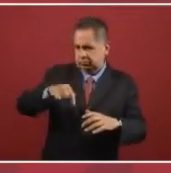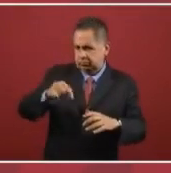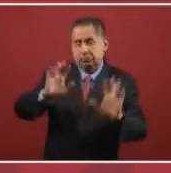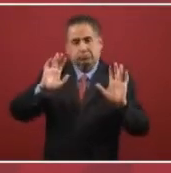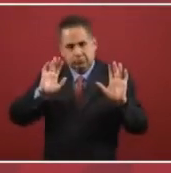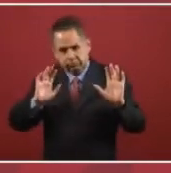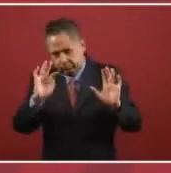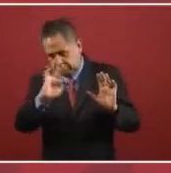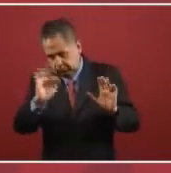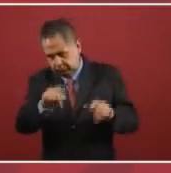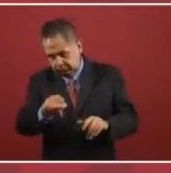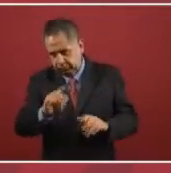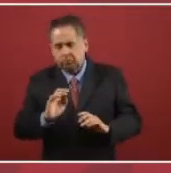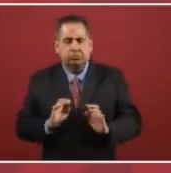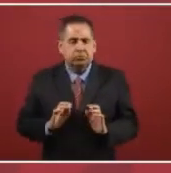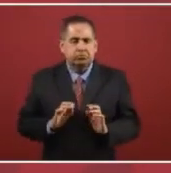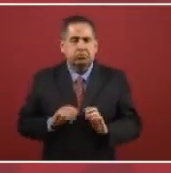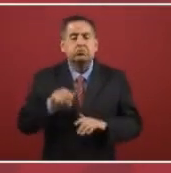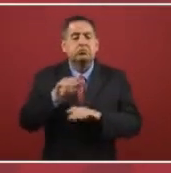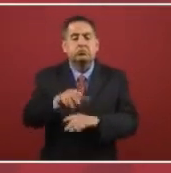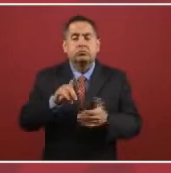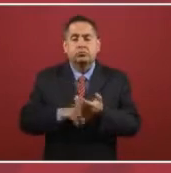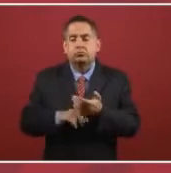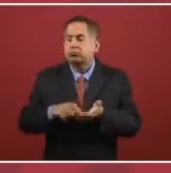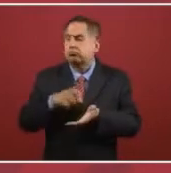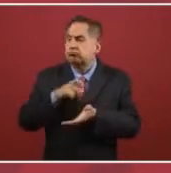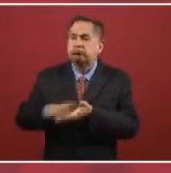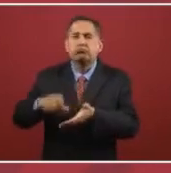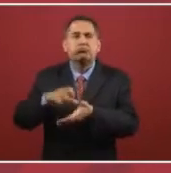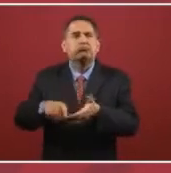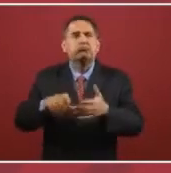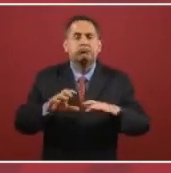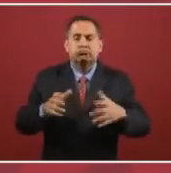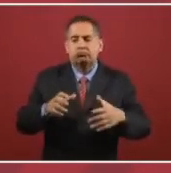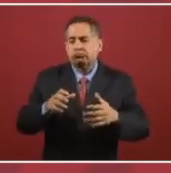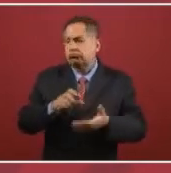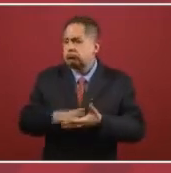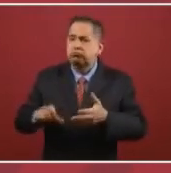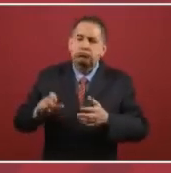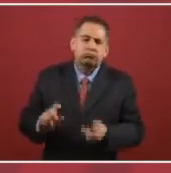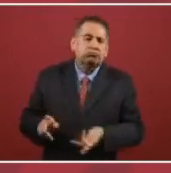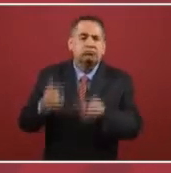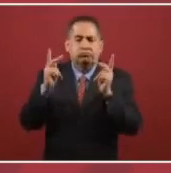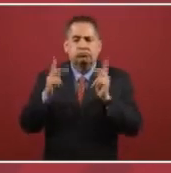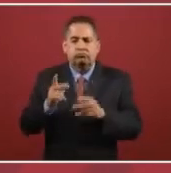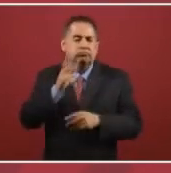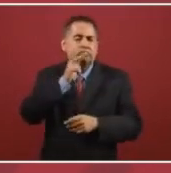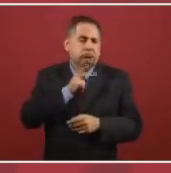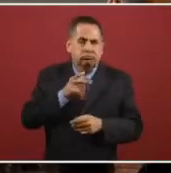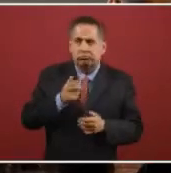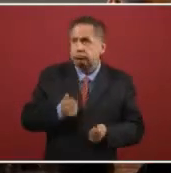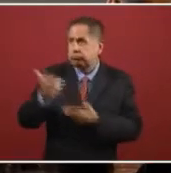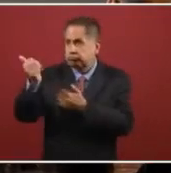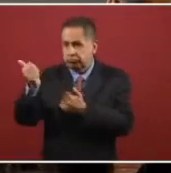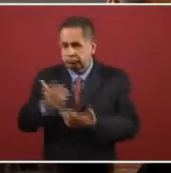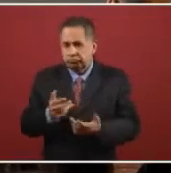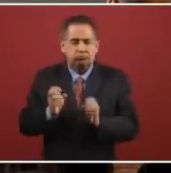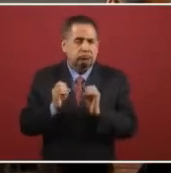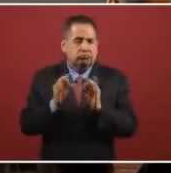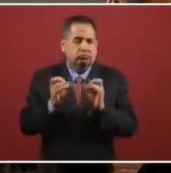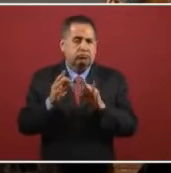That's possible when it has to do with the purchasing and sale of petroleum,